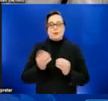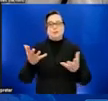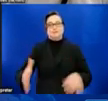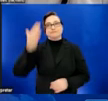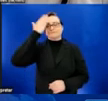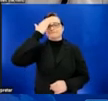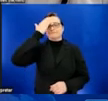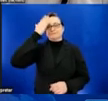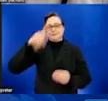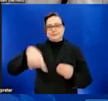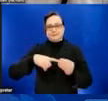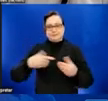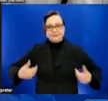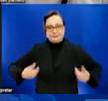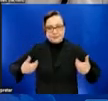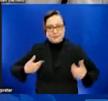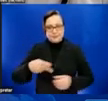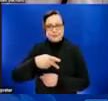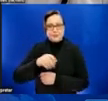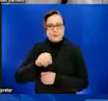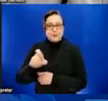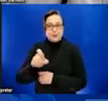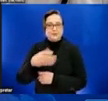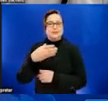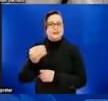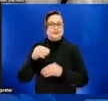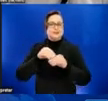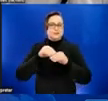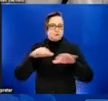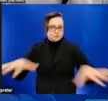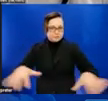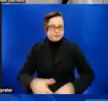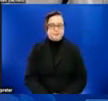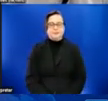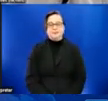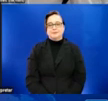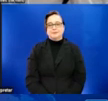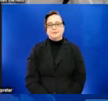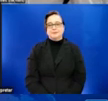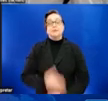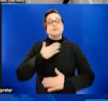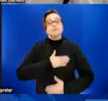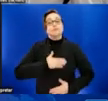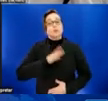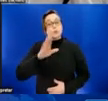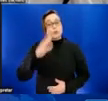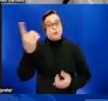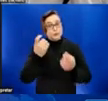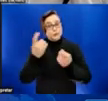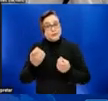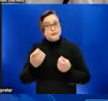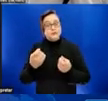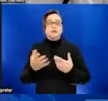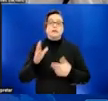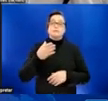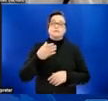monkeypox and the monkeypox outbreak right now. We do appreciate receiving your questions as well as your feedback as